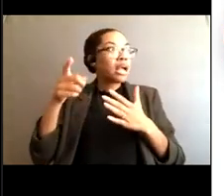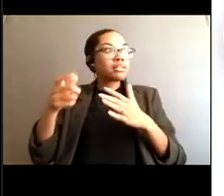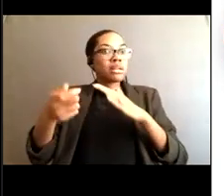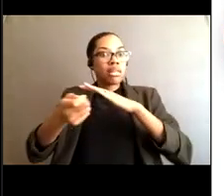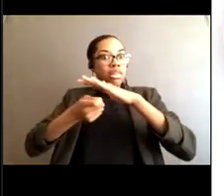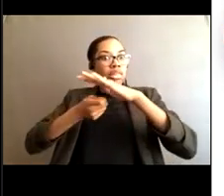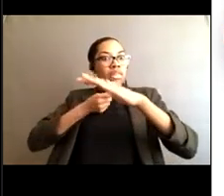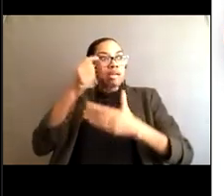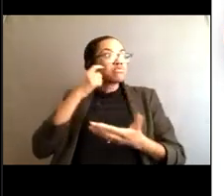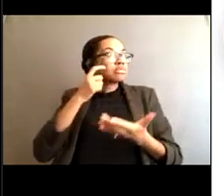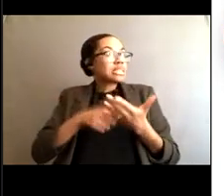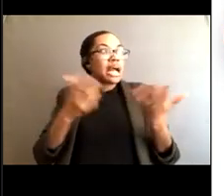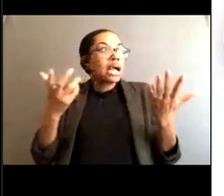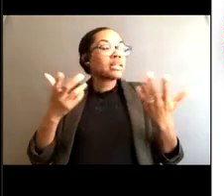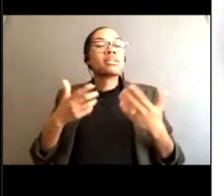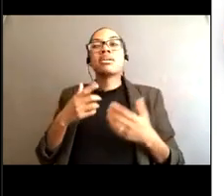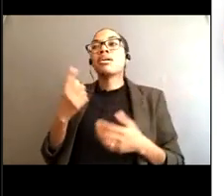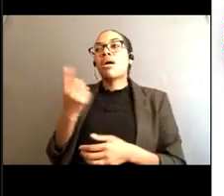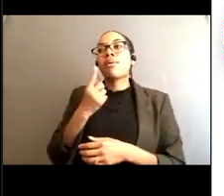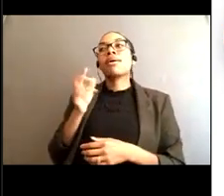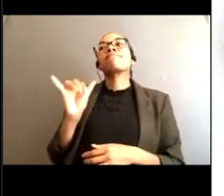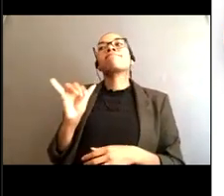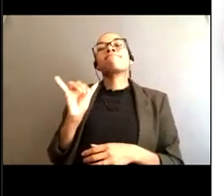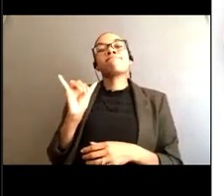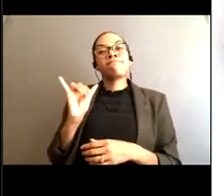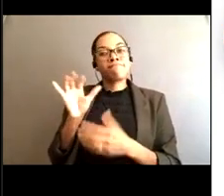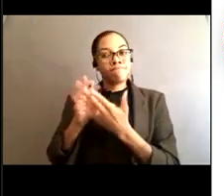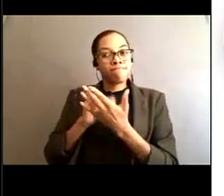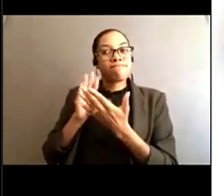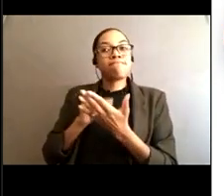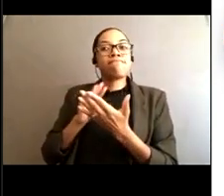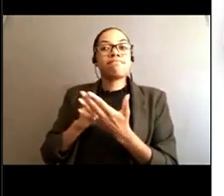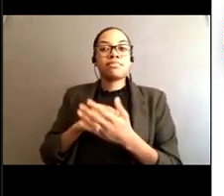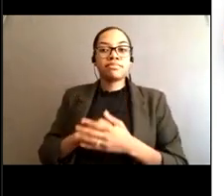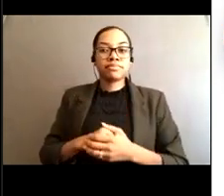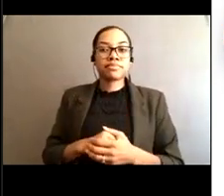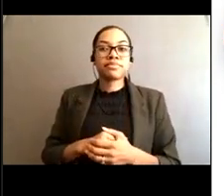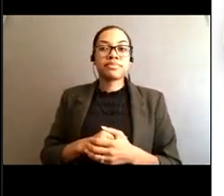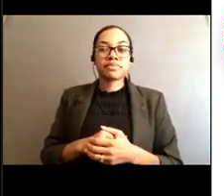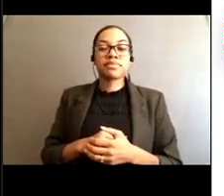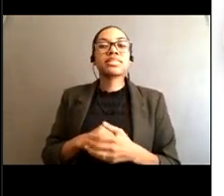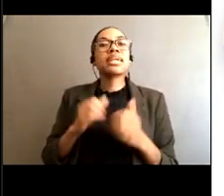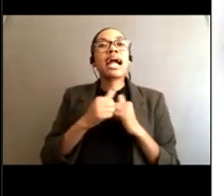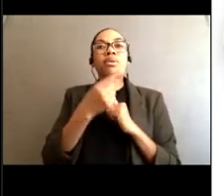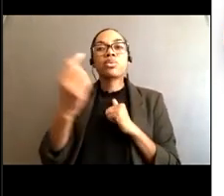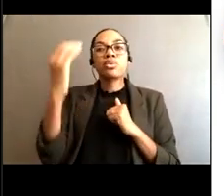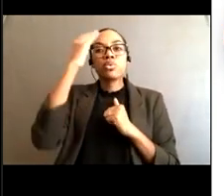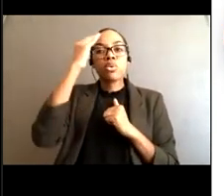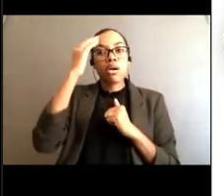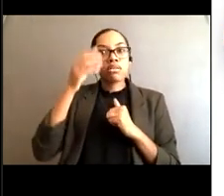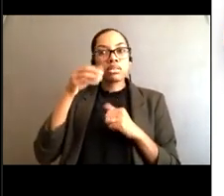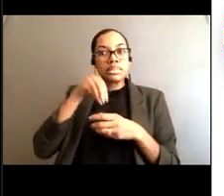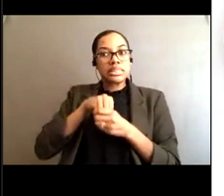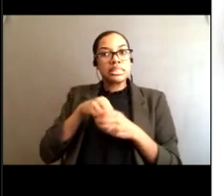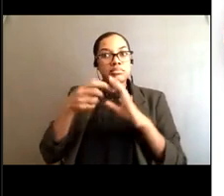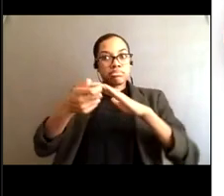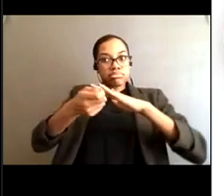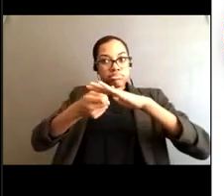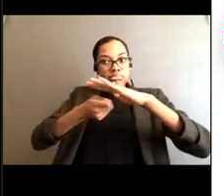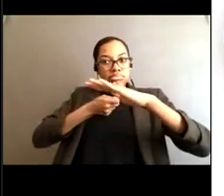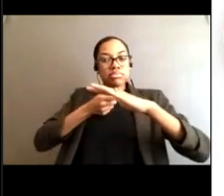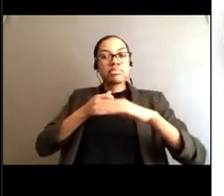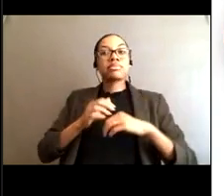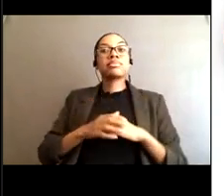back from shore. So how do you know if you're in a rip current? Well, the beach will start to look smaller and smaller